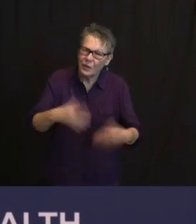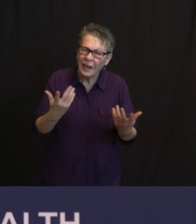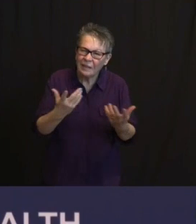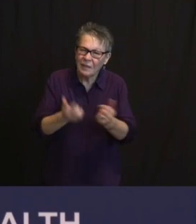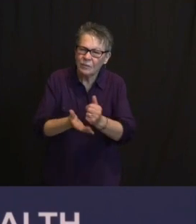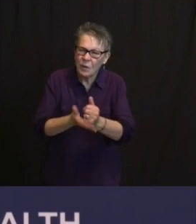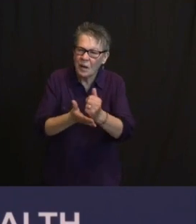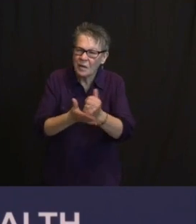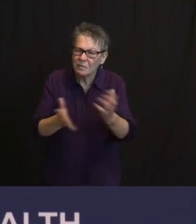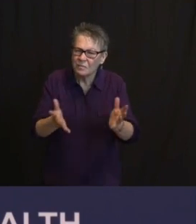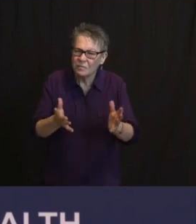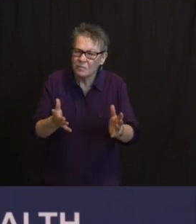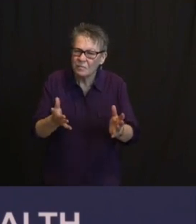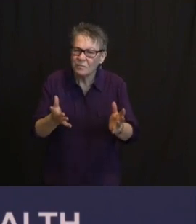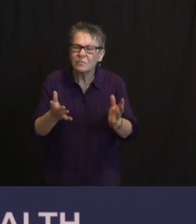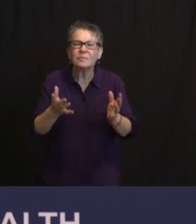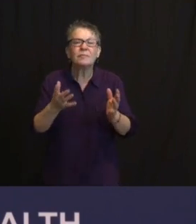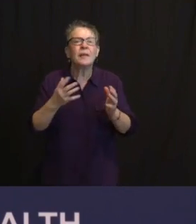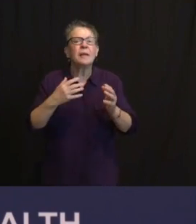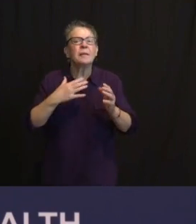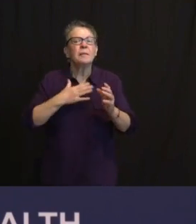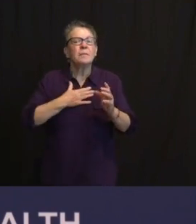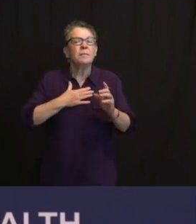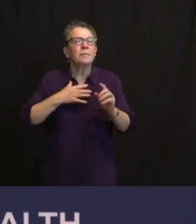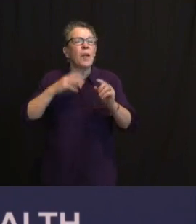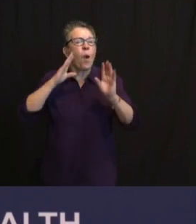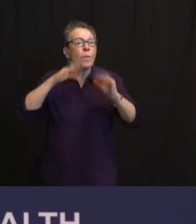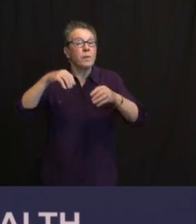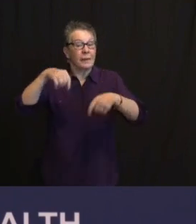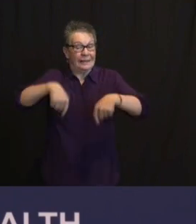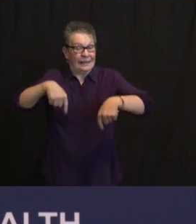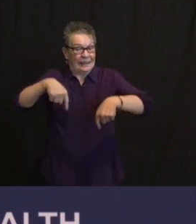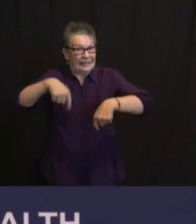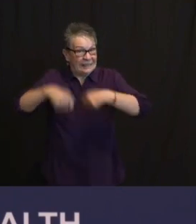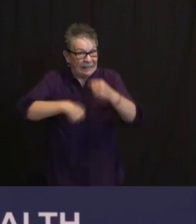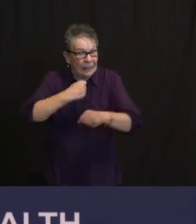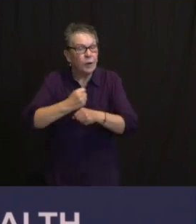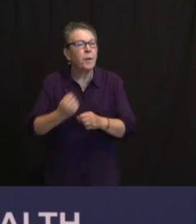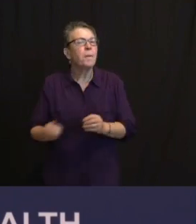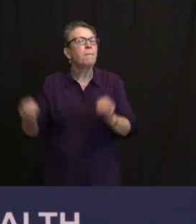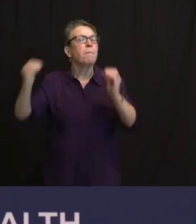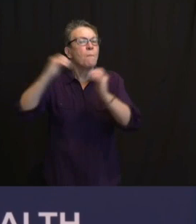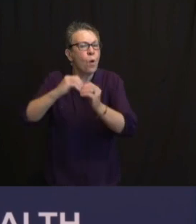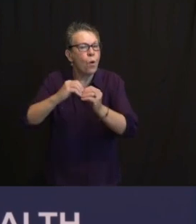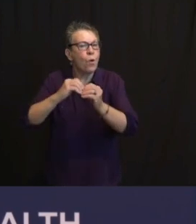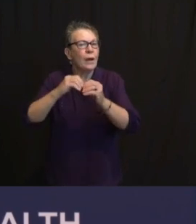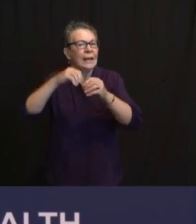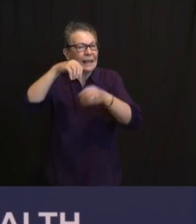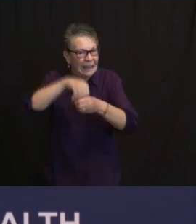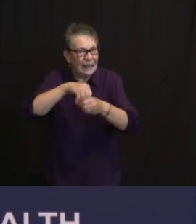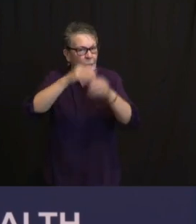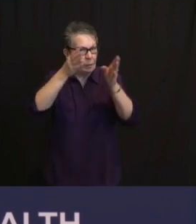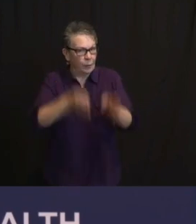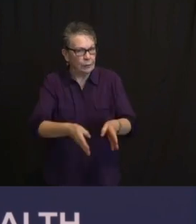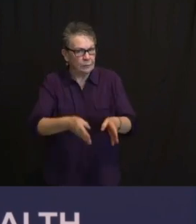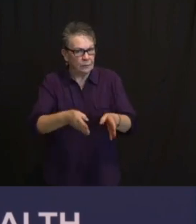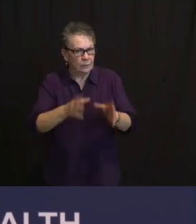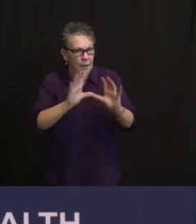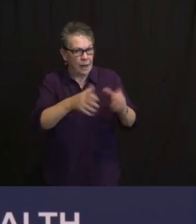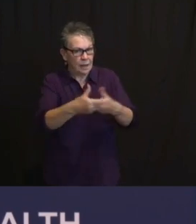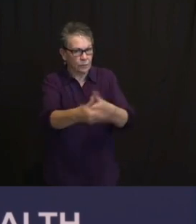JUDY, IF I MISTAKE ANY OF THIS, MISTATE ANY OF THIS, THE ONLY WEEK THAT WE HAVE VISIBILITY ON IS THIS WEEK FOR J&J.